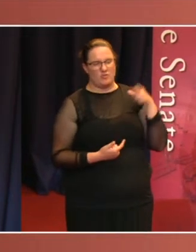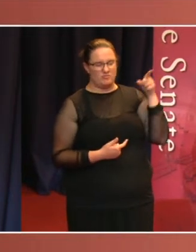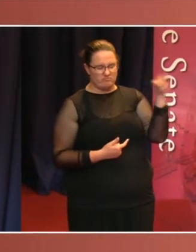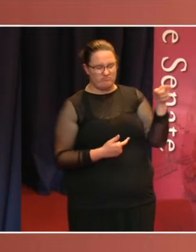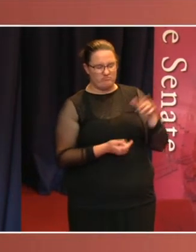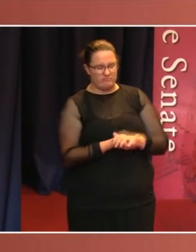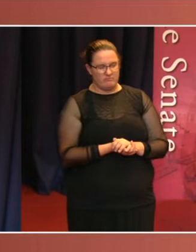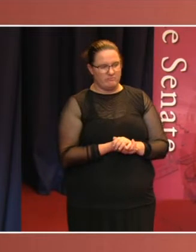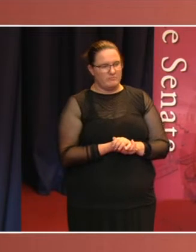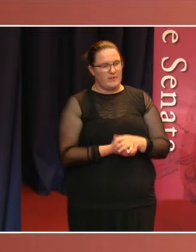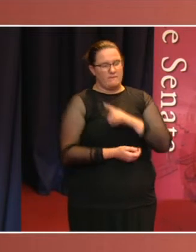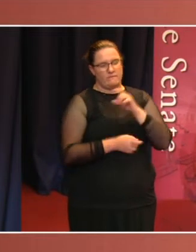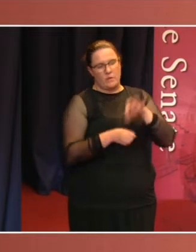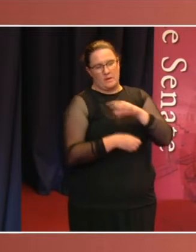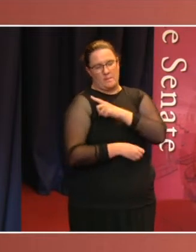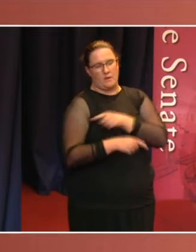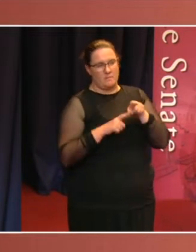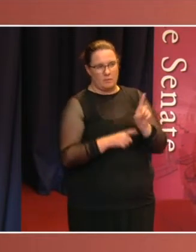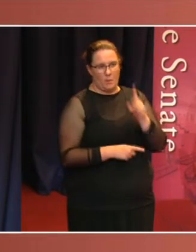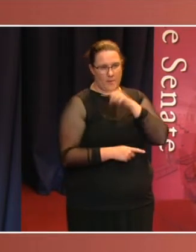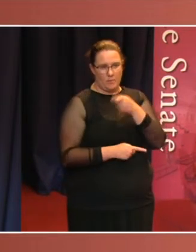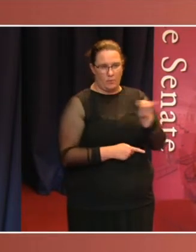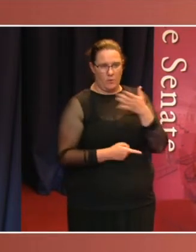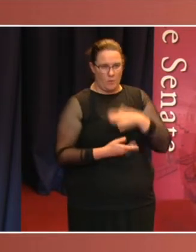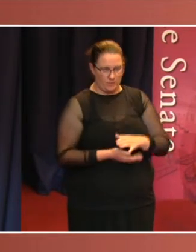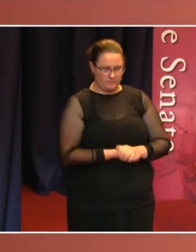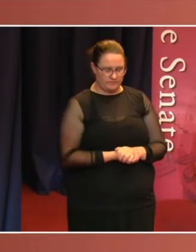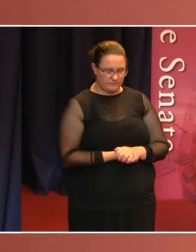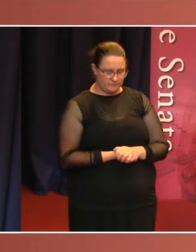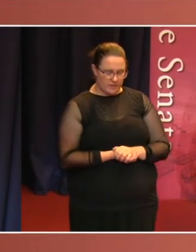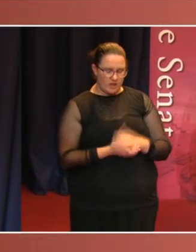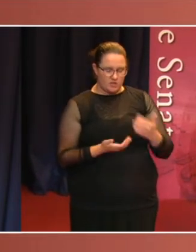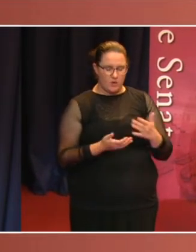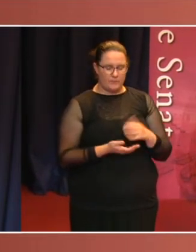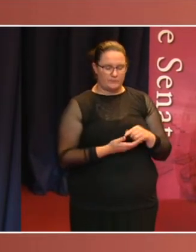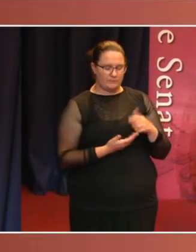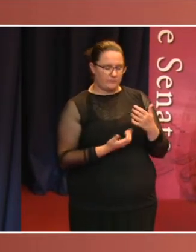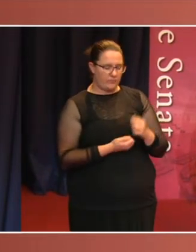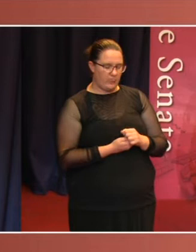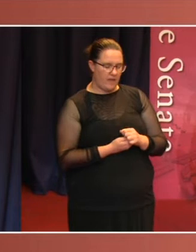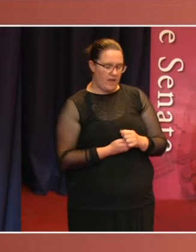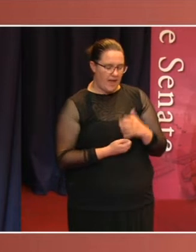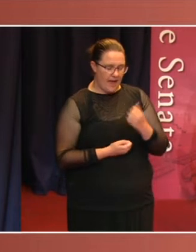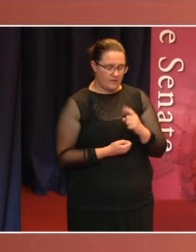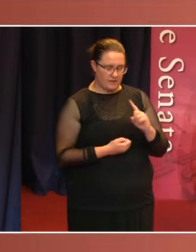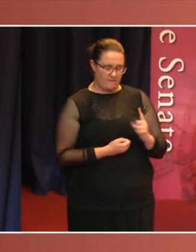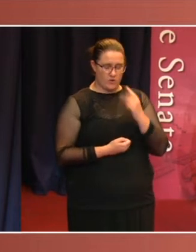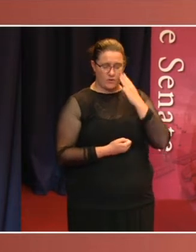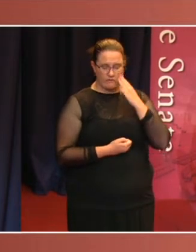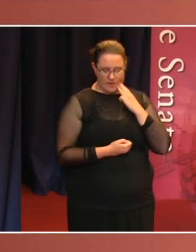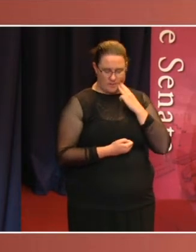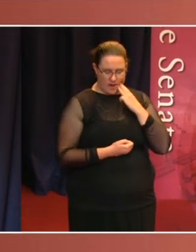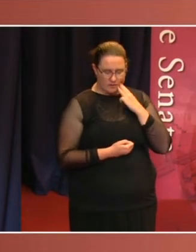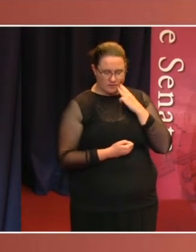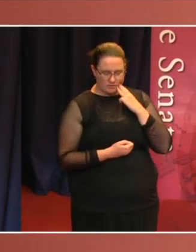women were simultaneously elected to the Senate and the House of Representatives in 1943, the first female party leader, the first